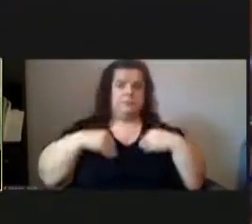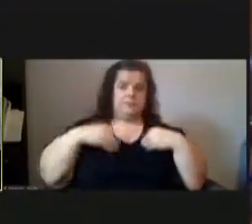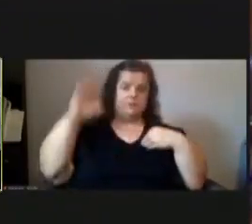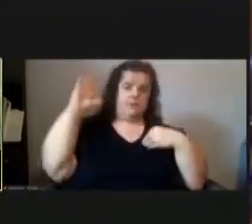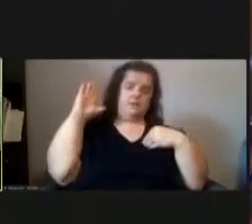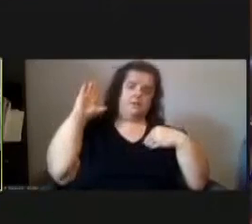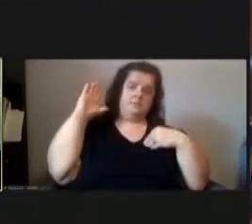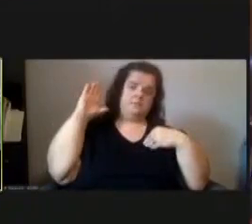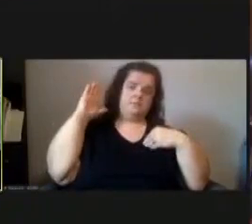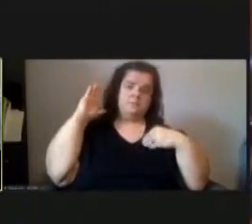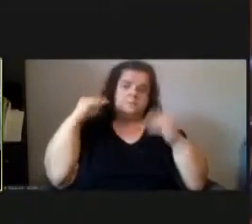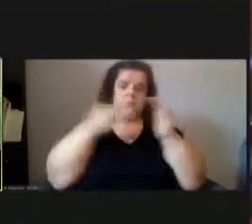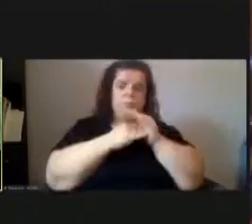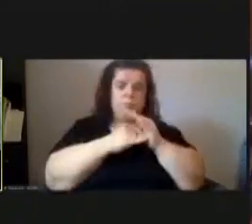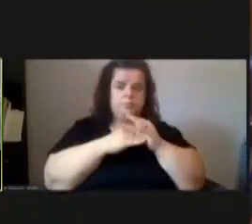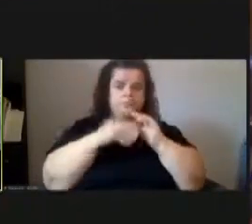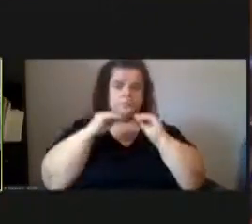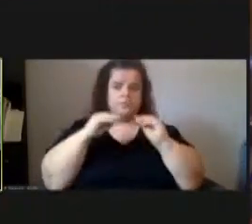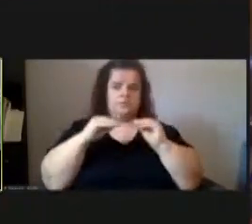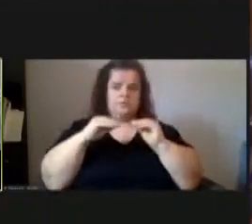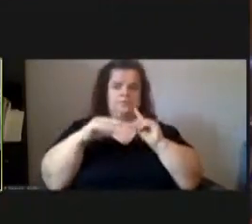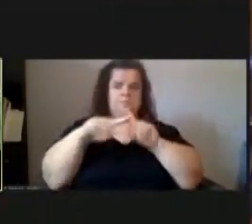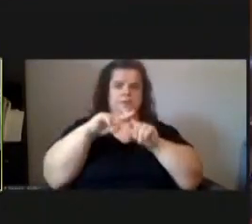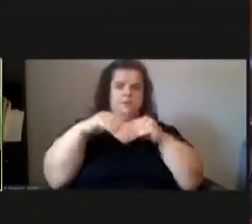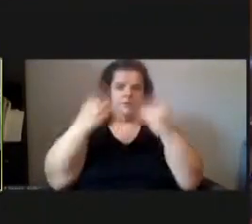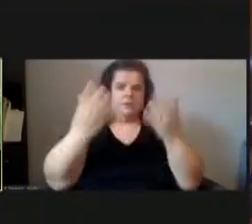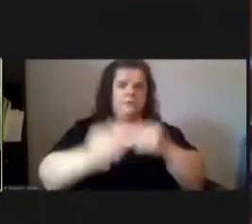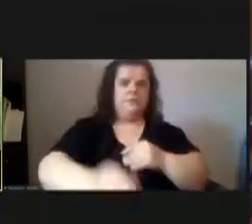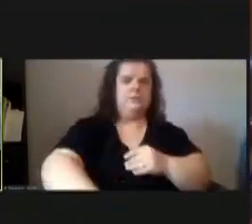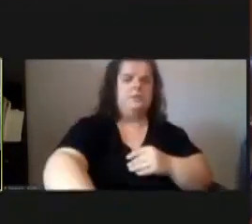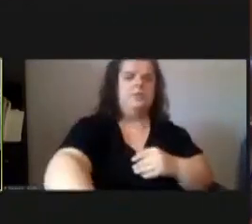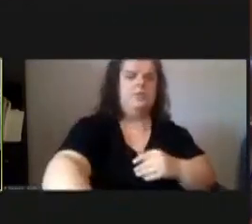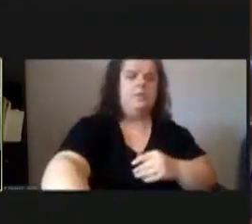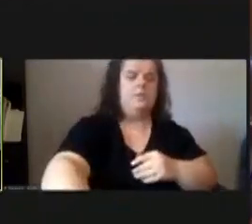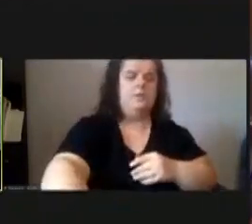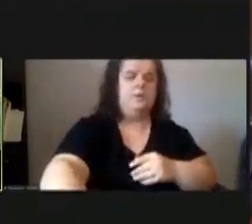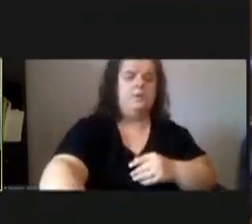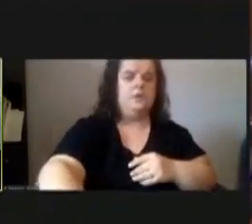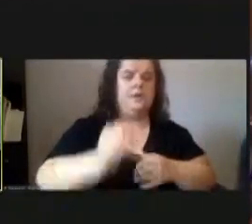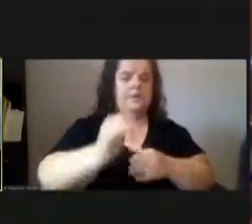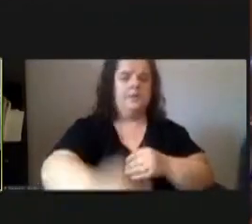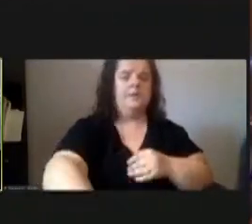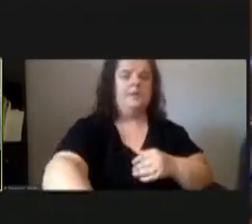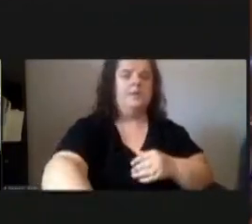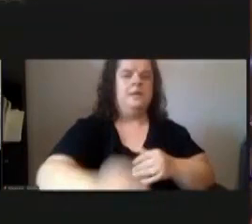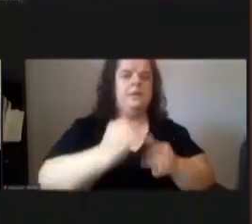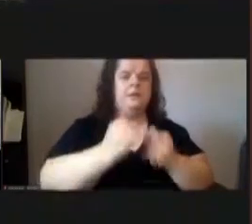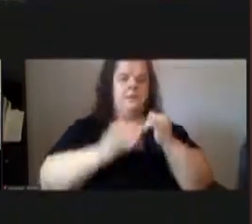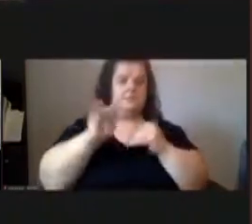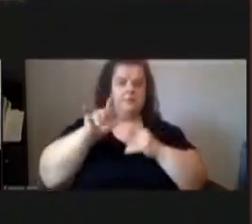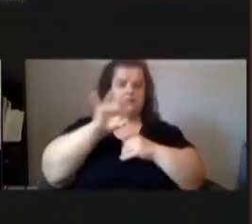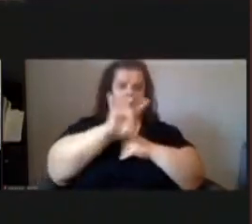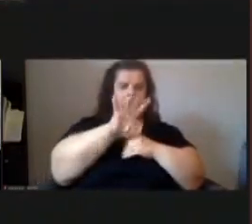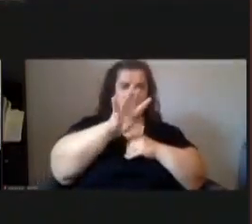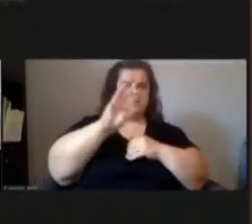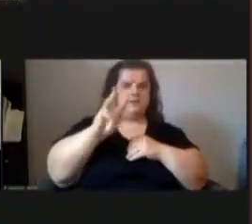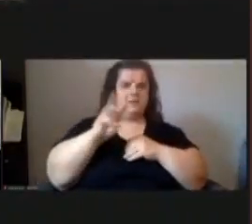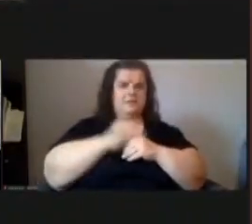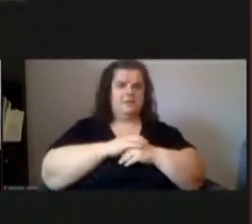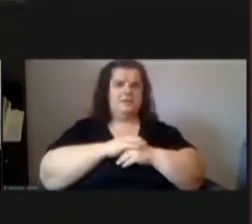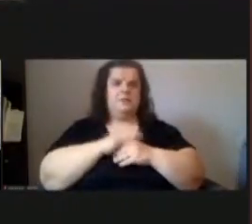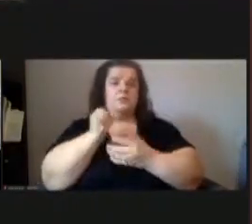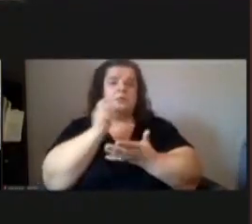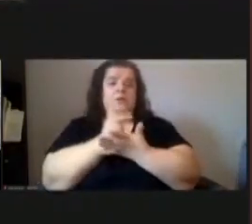aye aye aye opposed firm to recommendation and our last bill of the day bill 846 bill 846 resolution